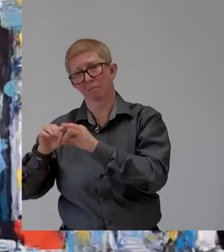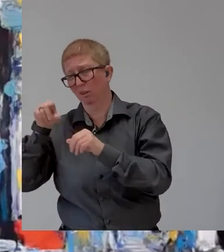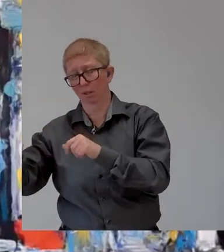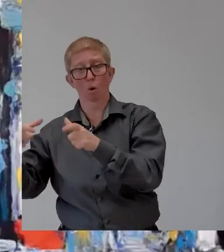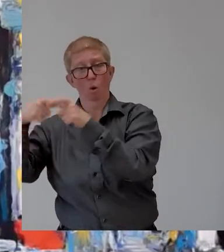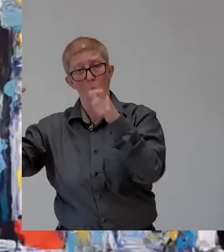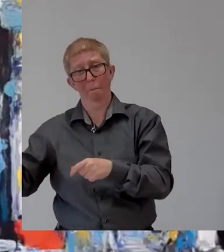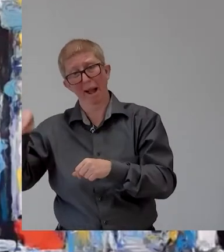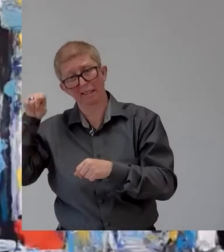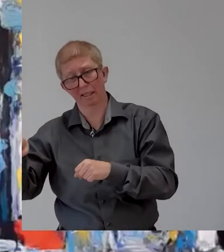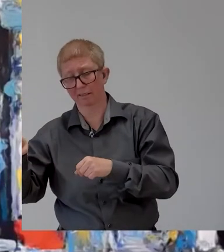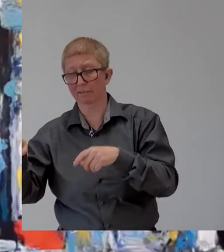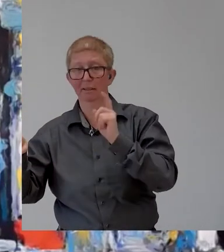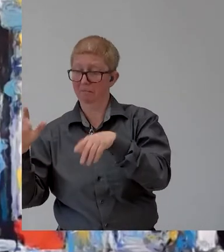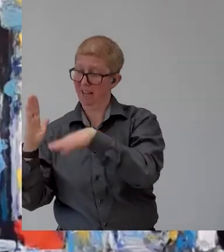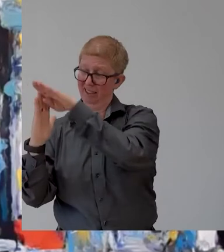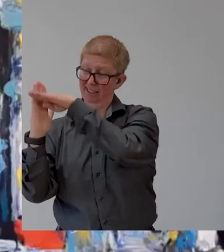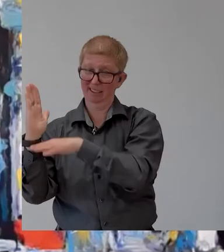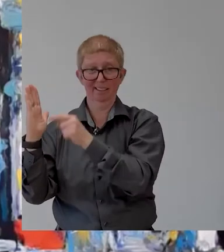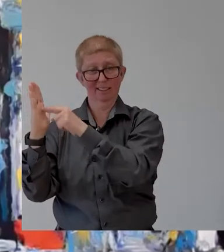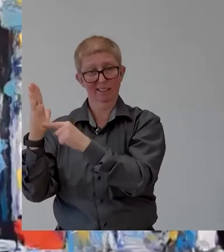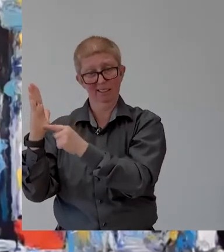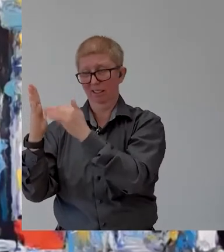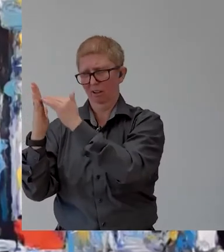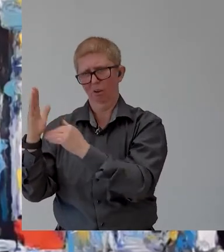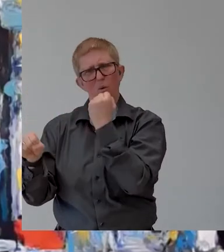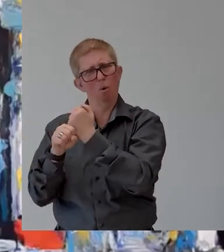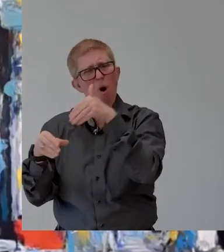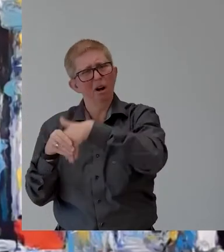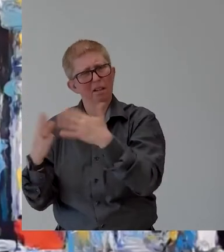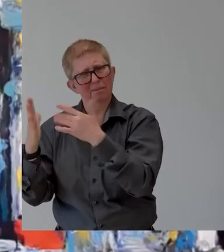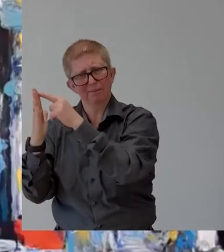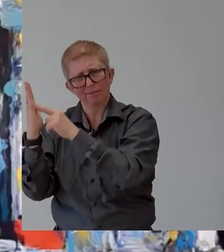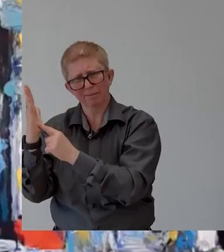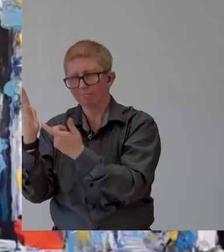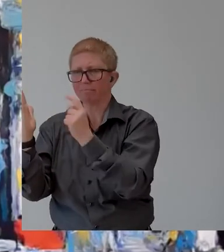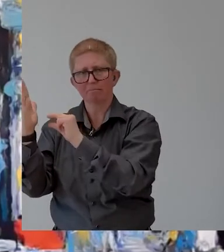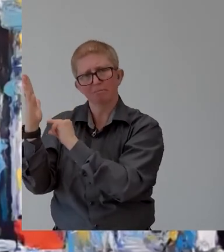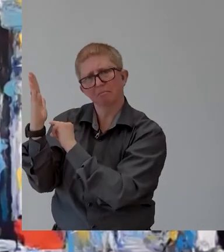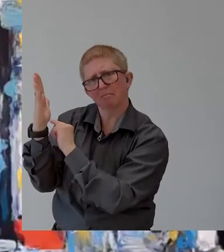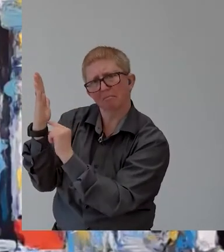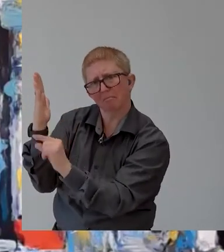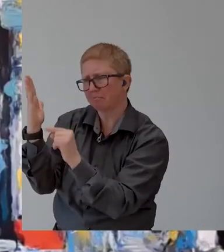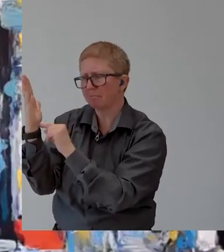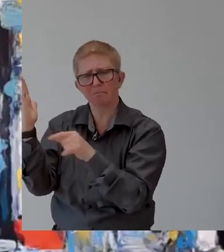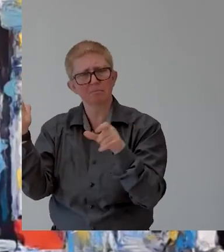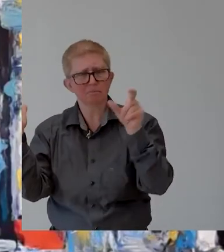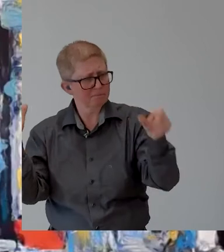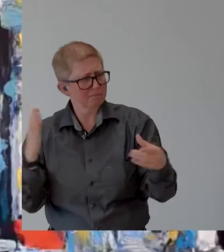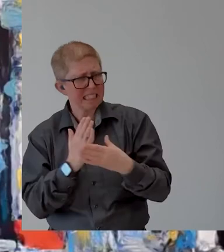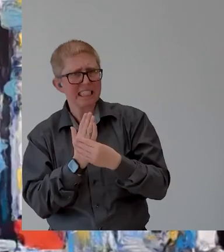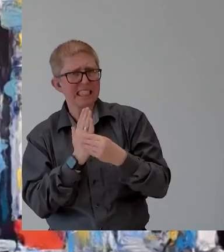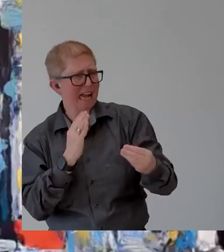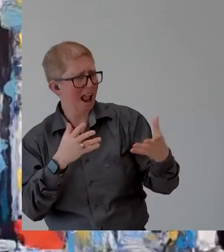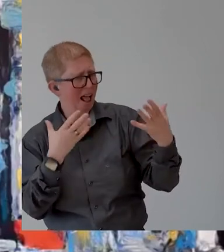that they too can be in the workplace for example imagine an ad that will state that the job